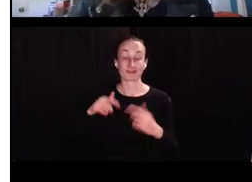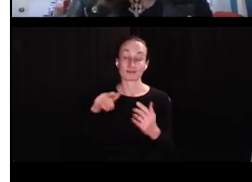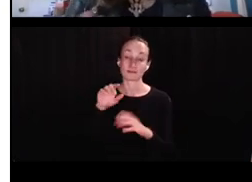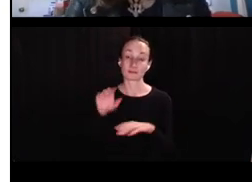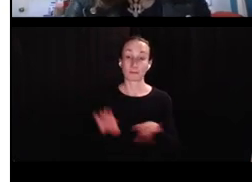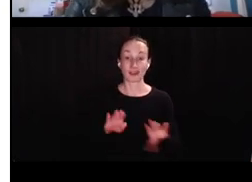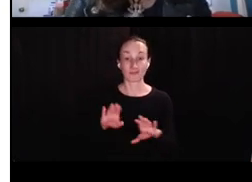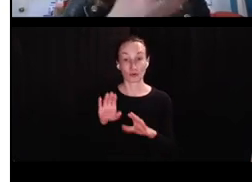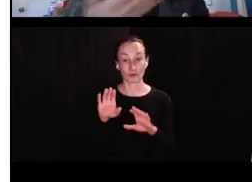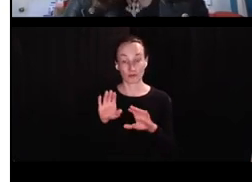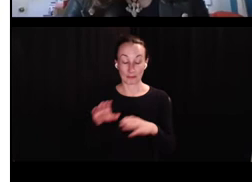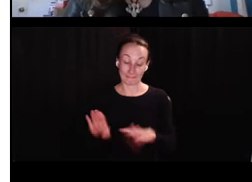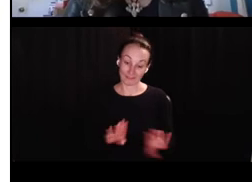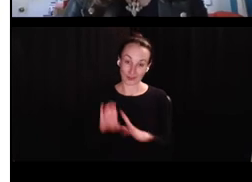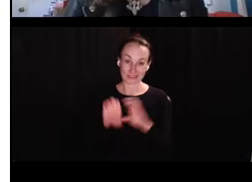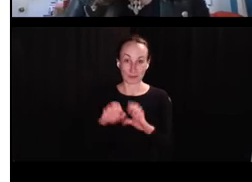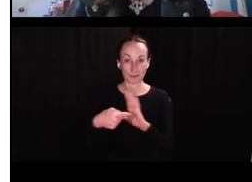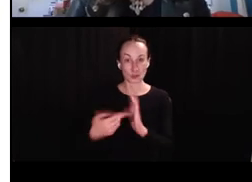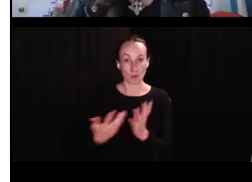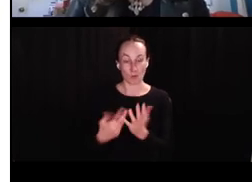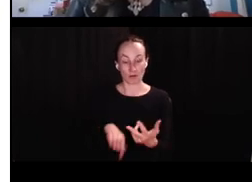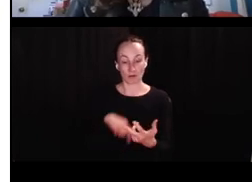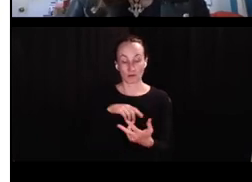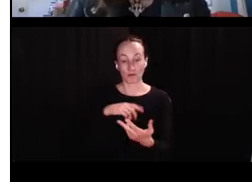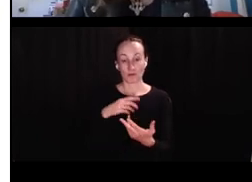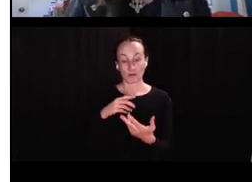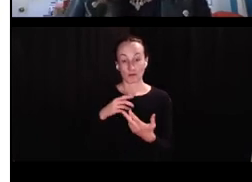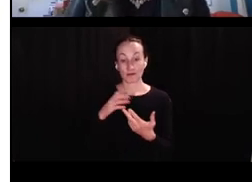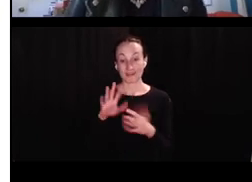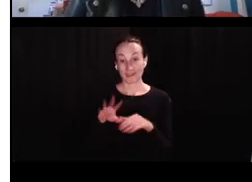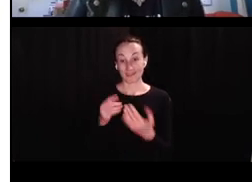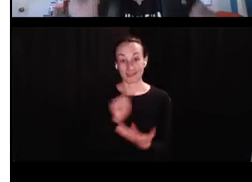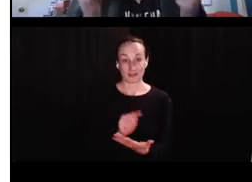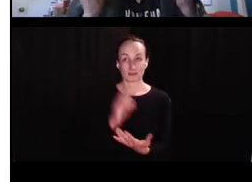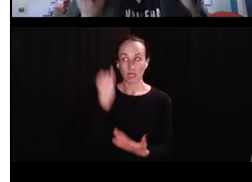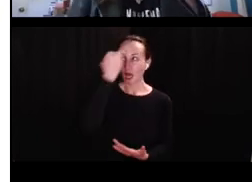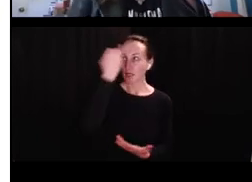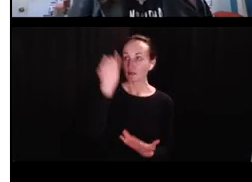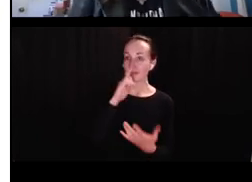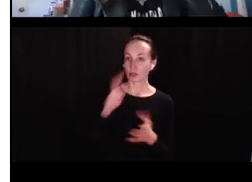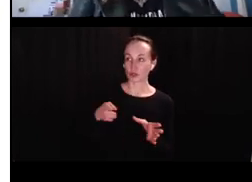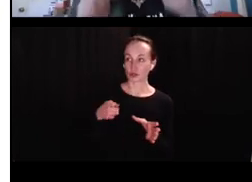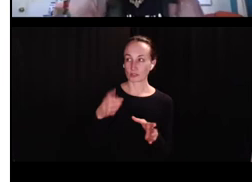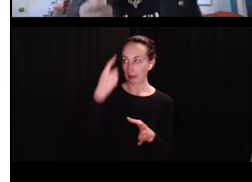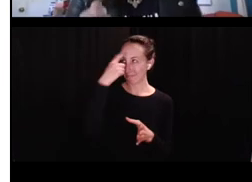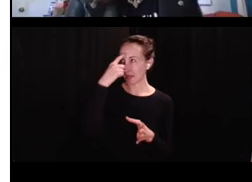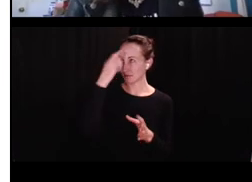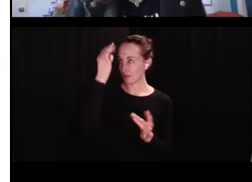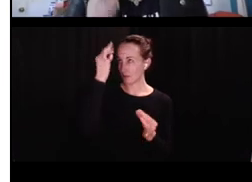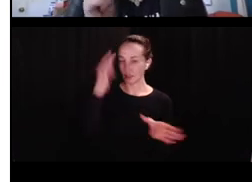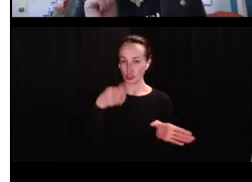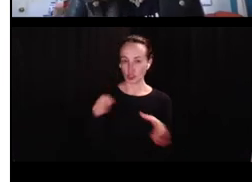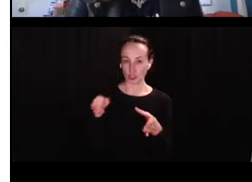what these three conditions, this experiment behavioral experiment showed is that given, given that